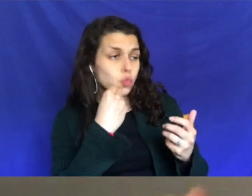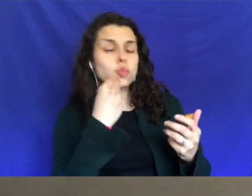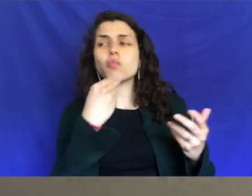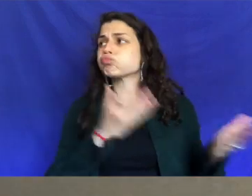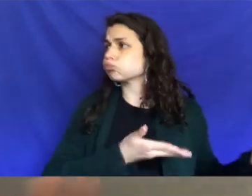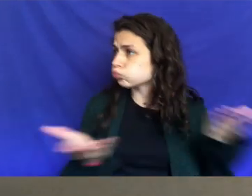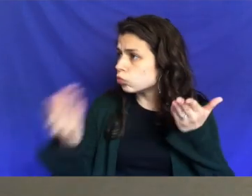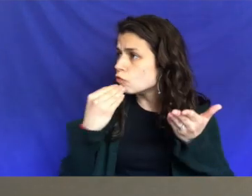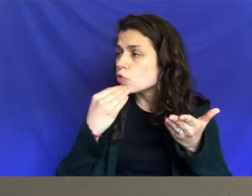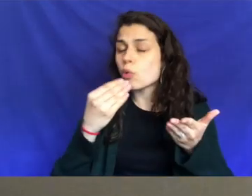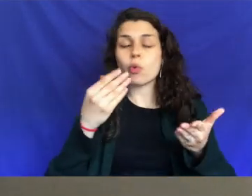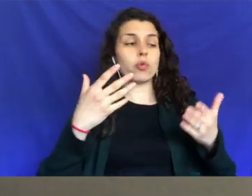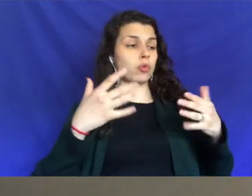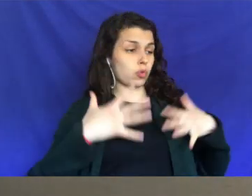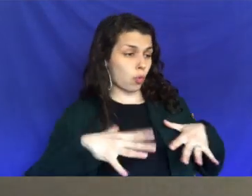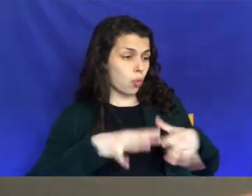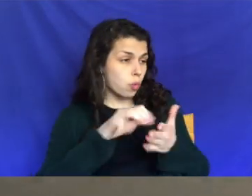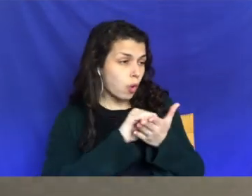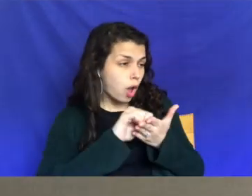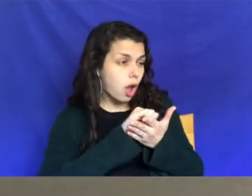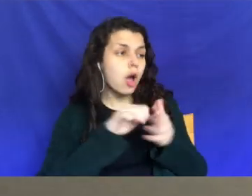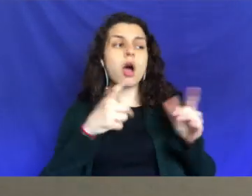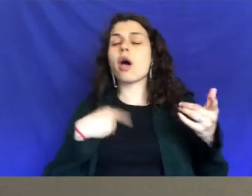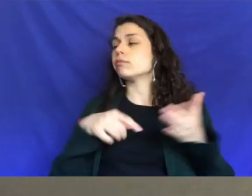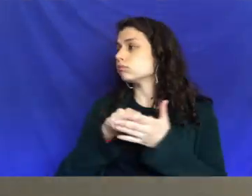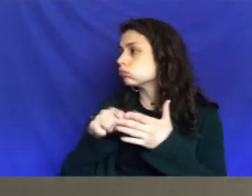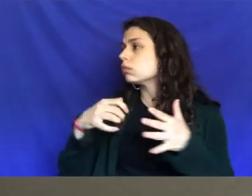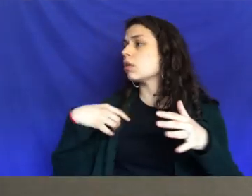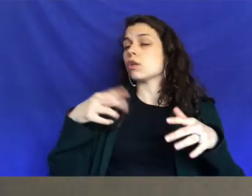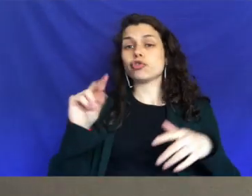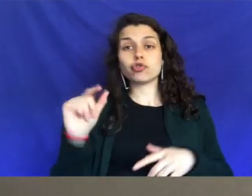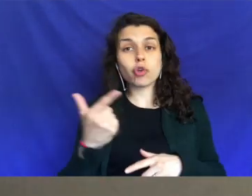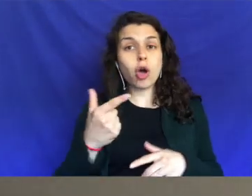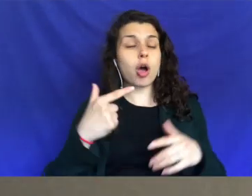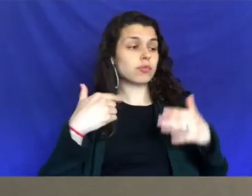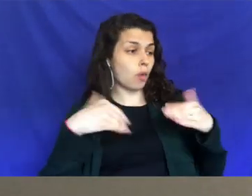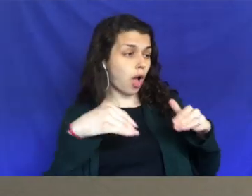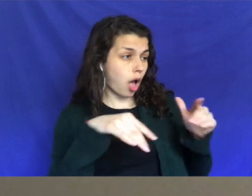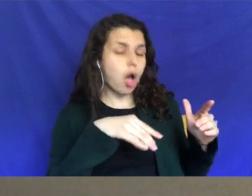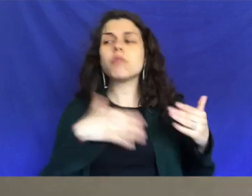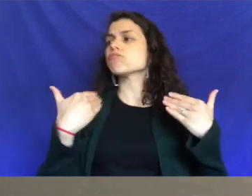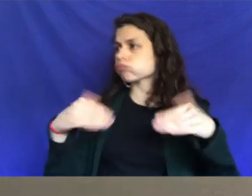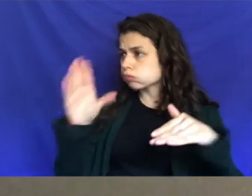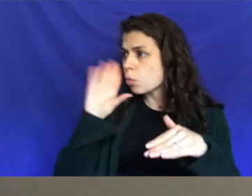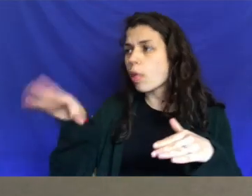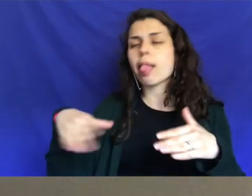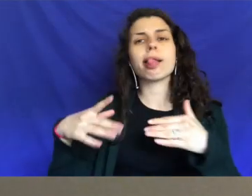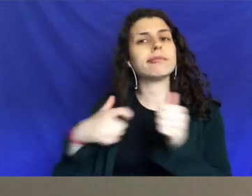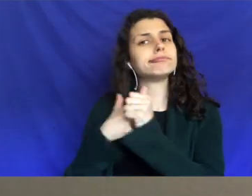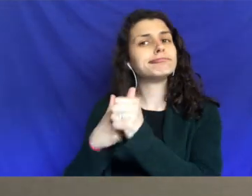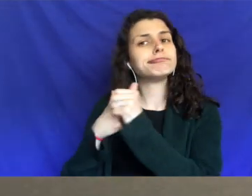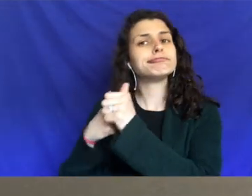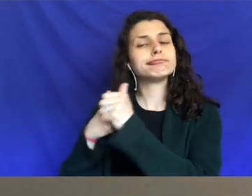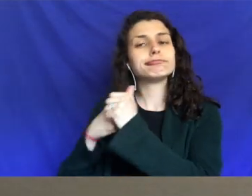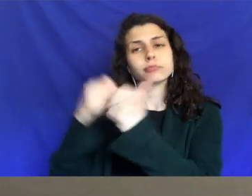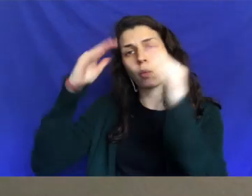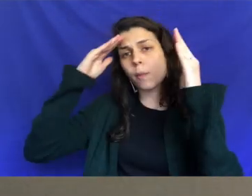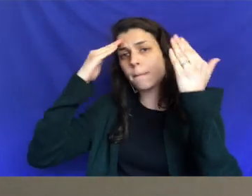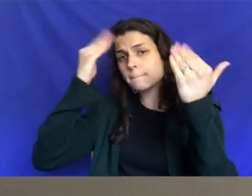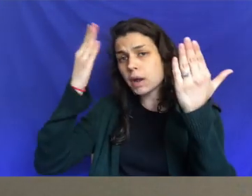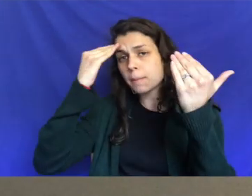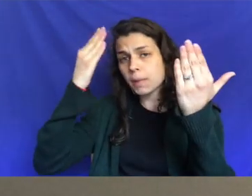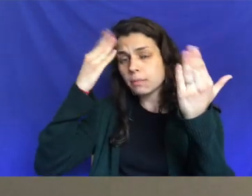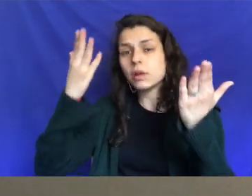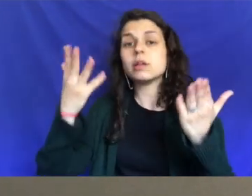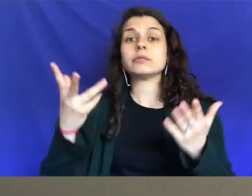says to wash his clothes, wash his clothes. If he says to make my bed, go walk my dog. That's what a servant does. And sometimes they don't always